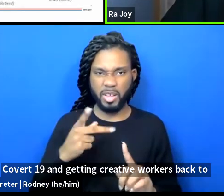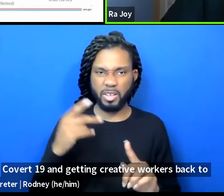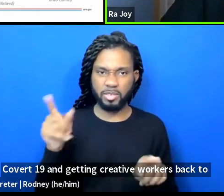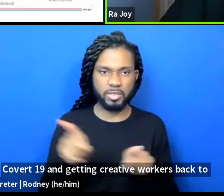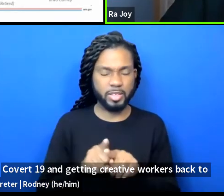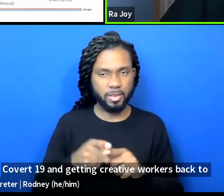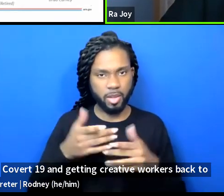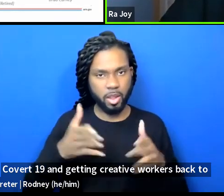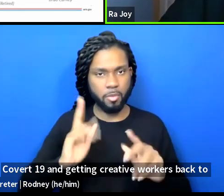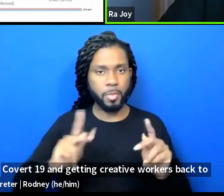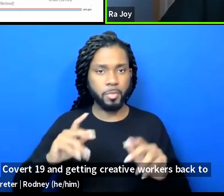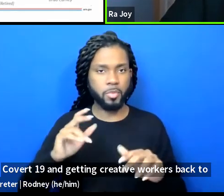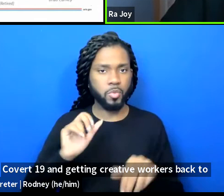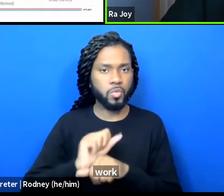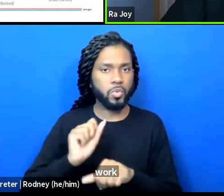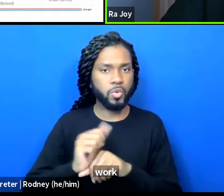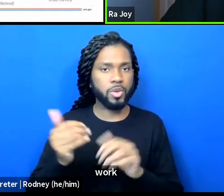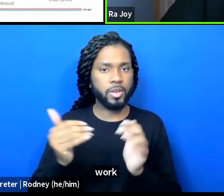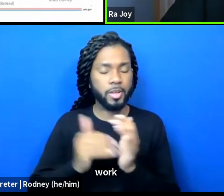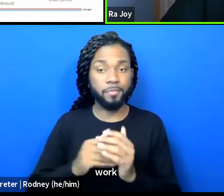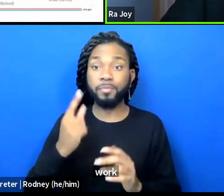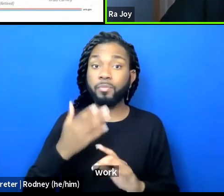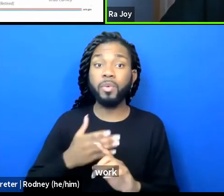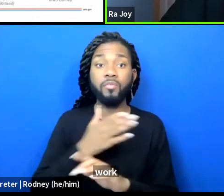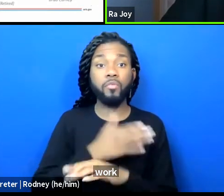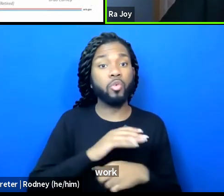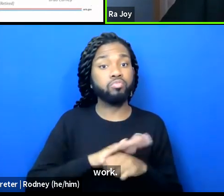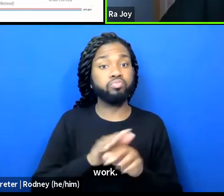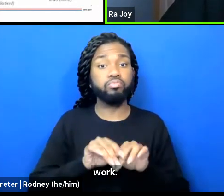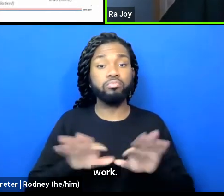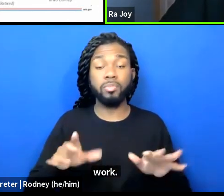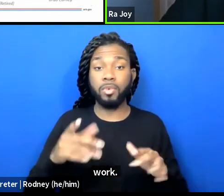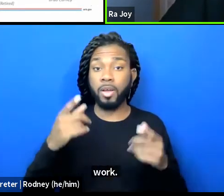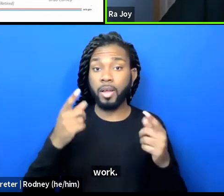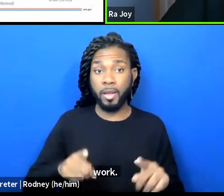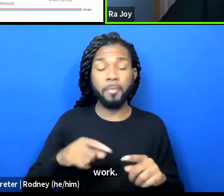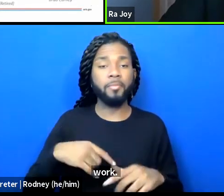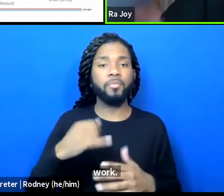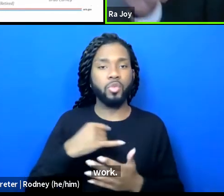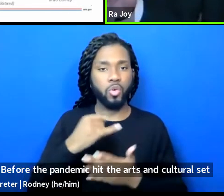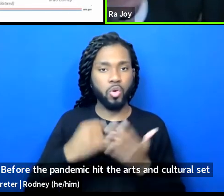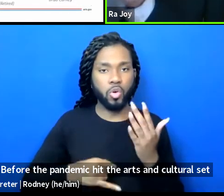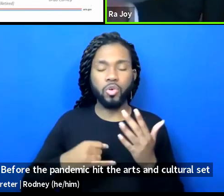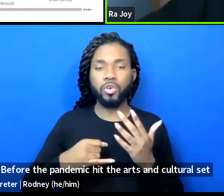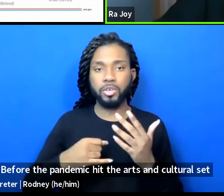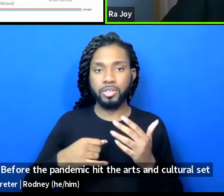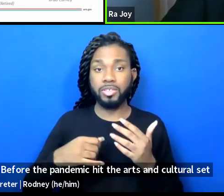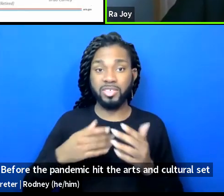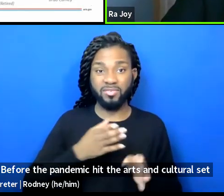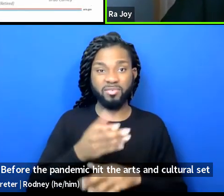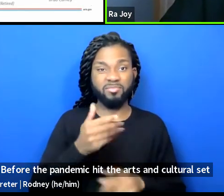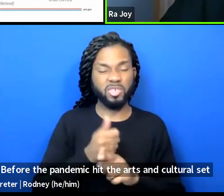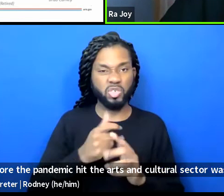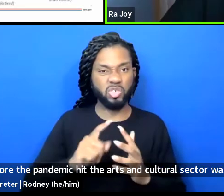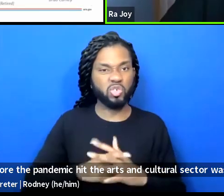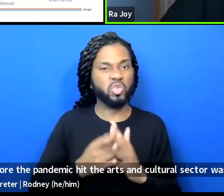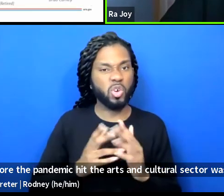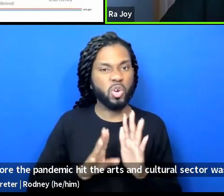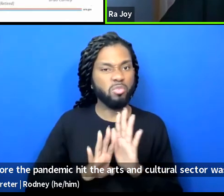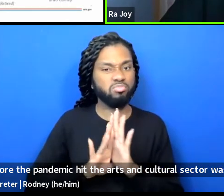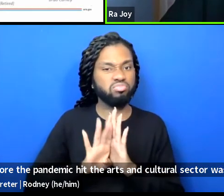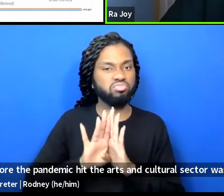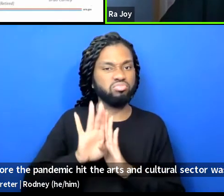Before the pandemic hit, the arts and cultural sector was approaching a trillion-dollar industry that